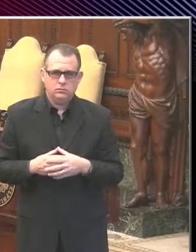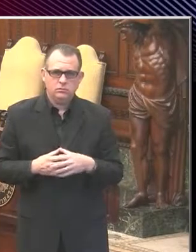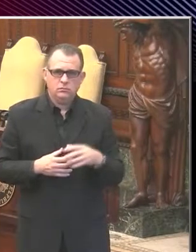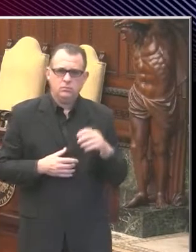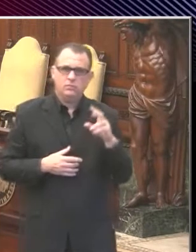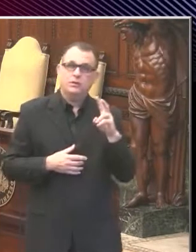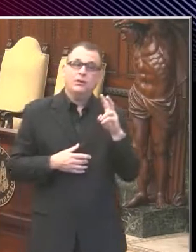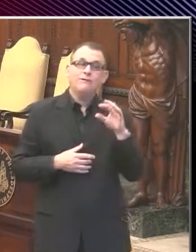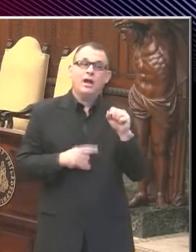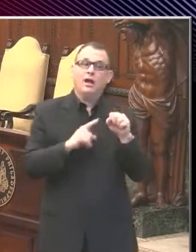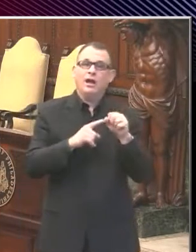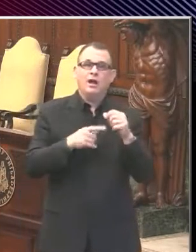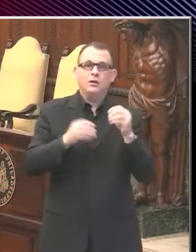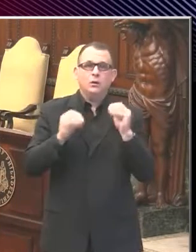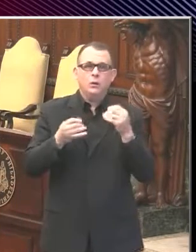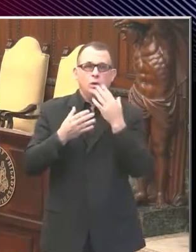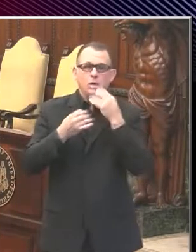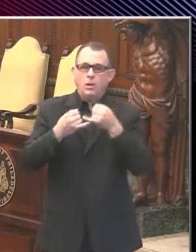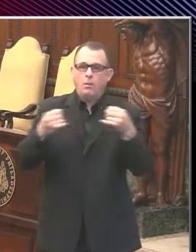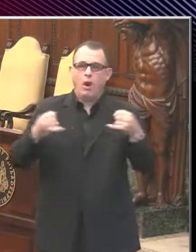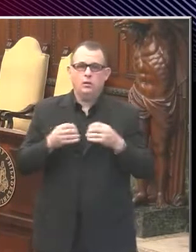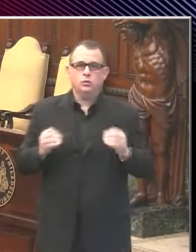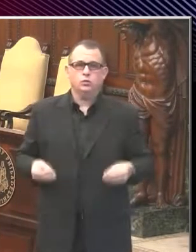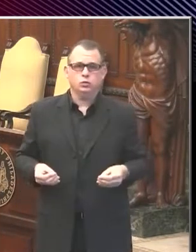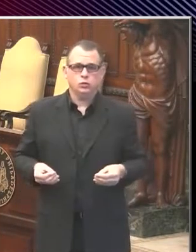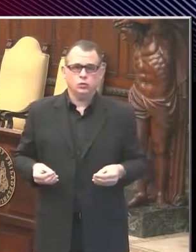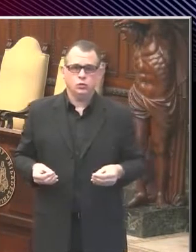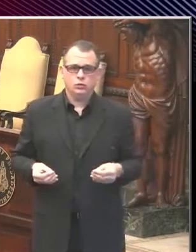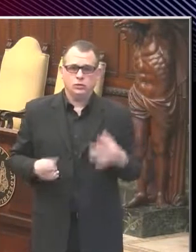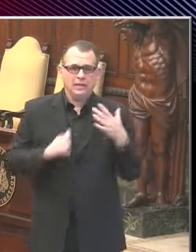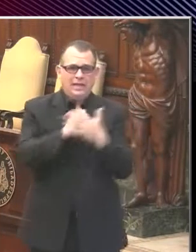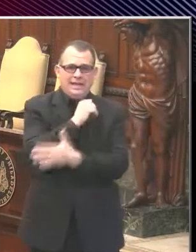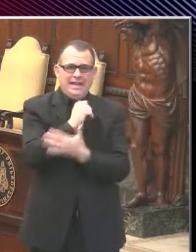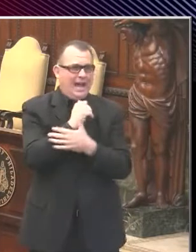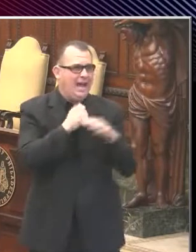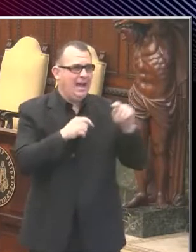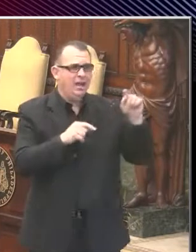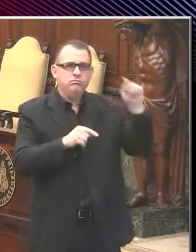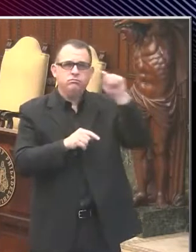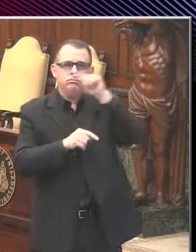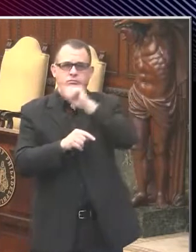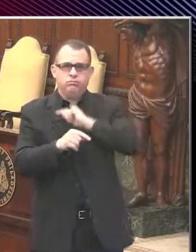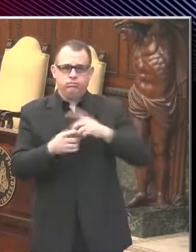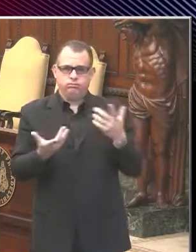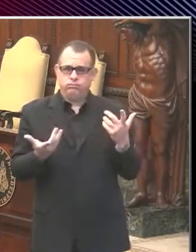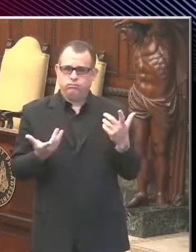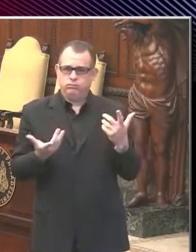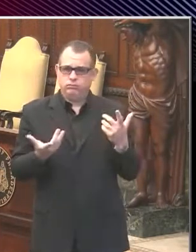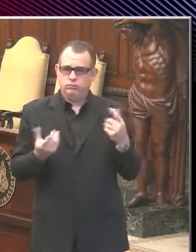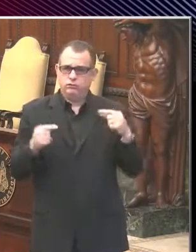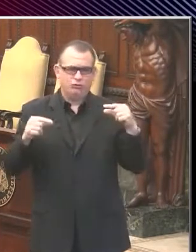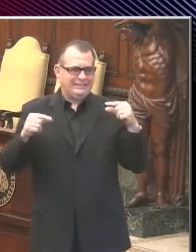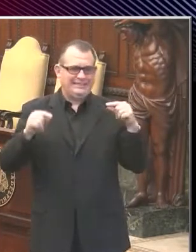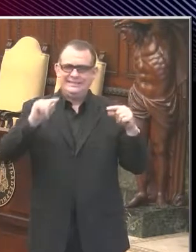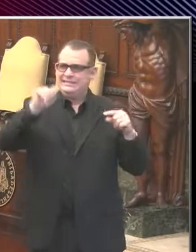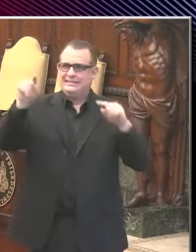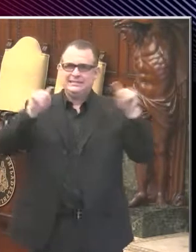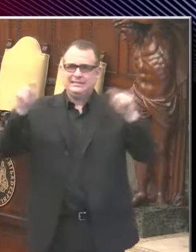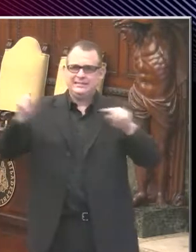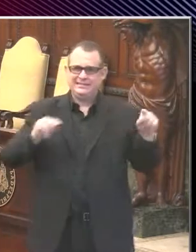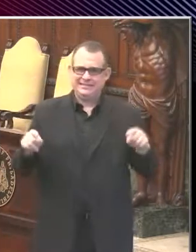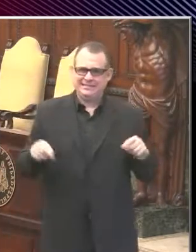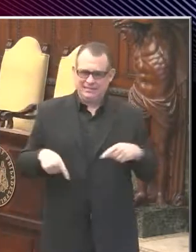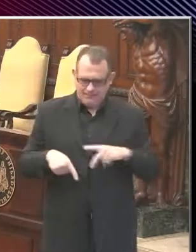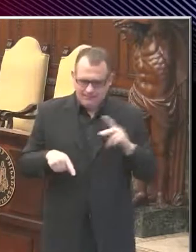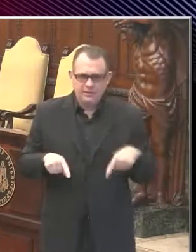into the green phase today, are you worried that, you know, that could cause even more increases for Philadelphia as a result?